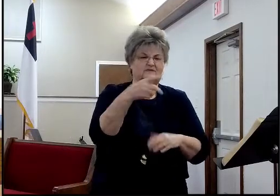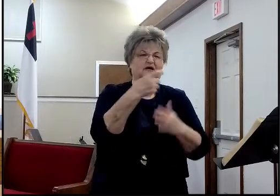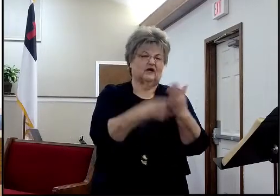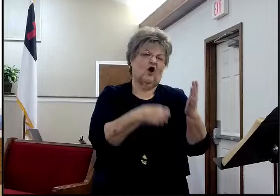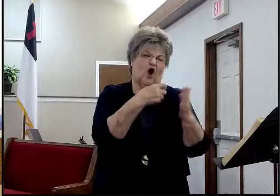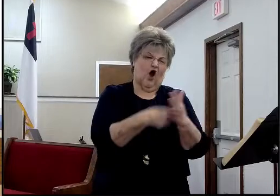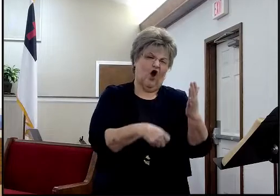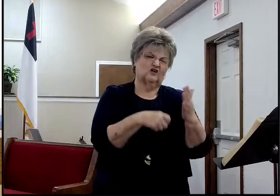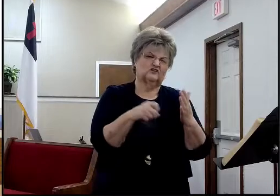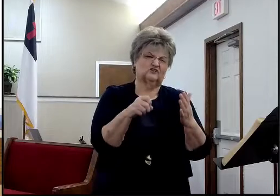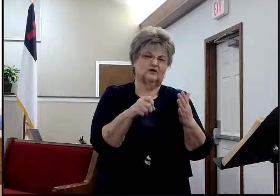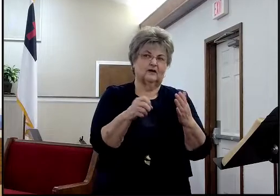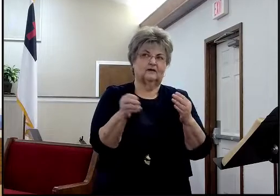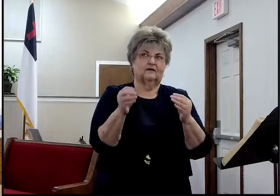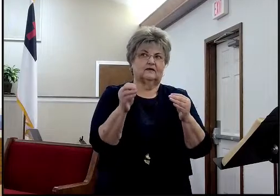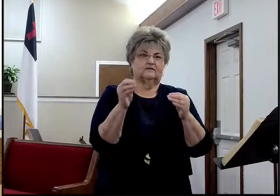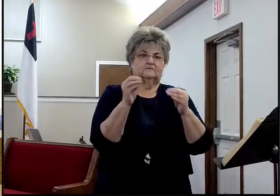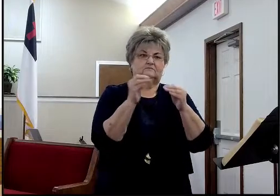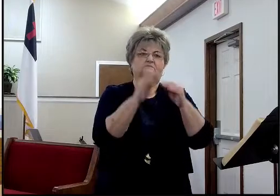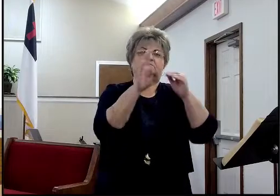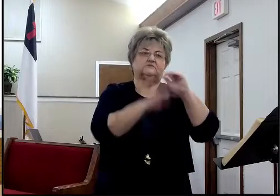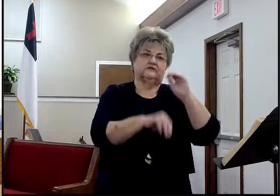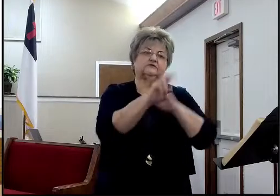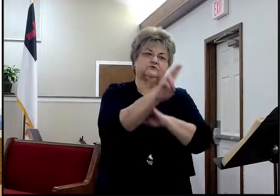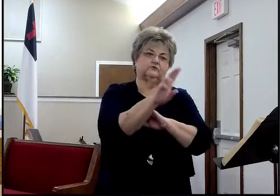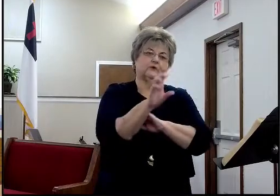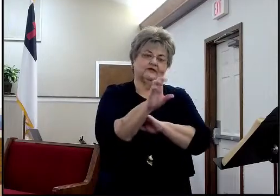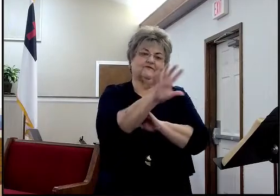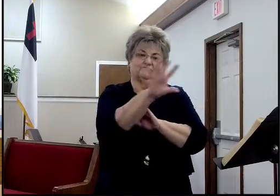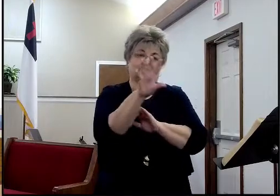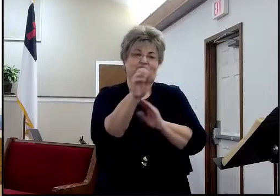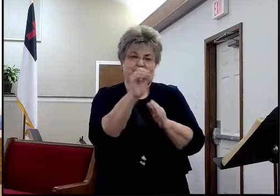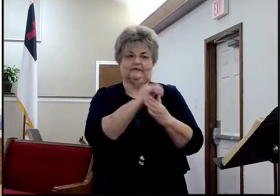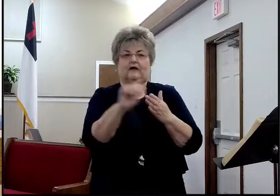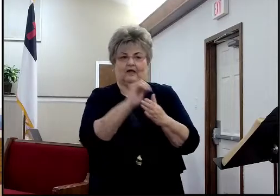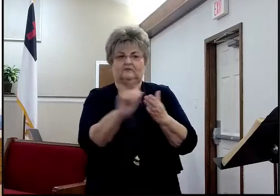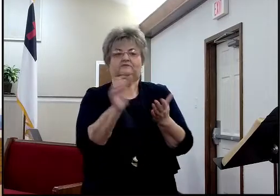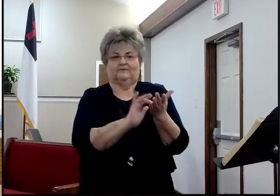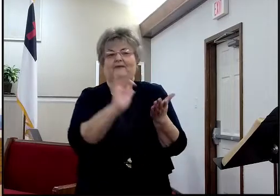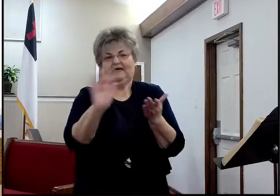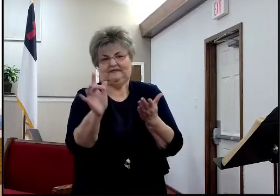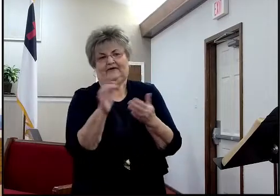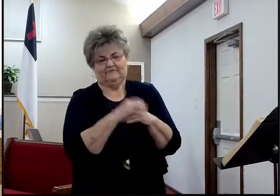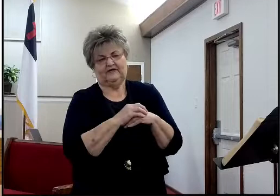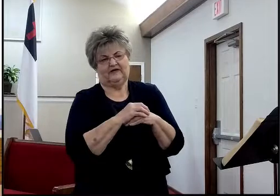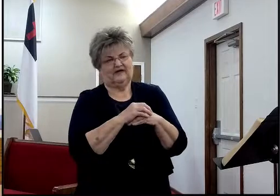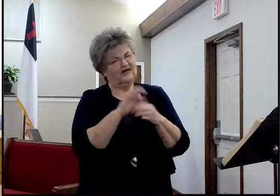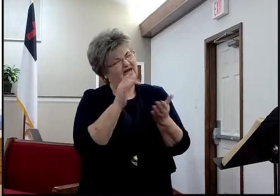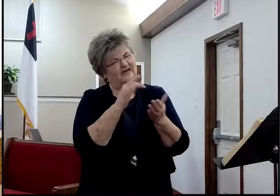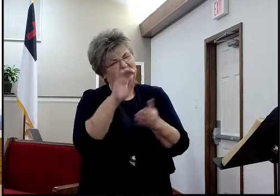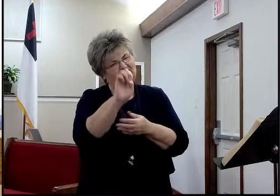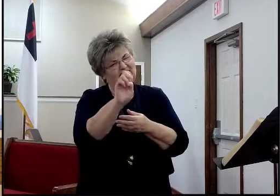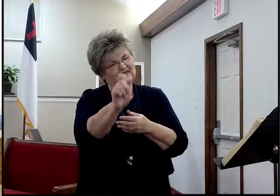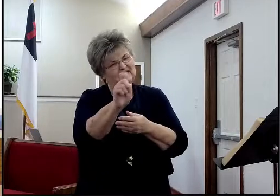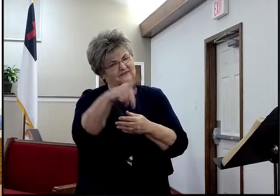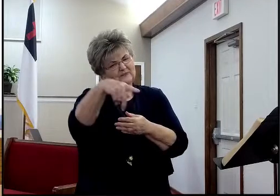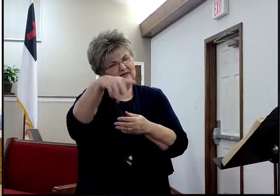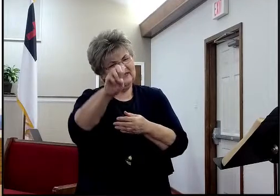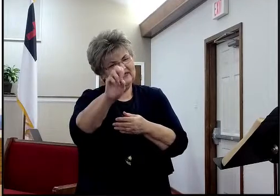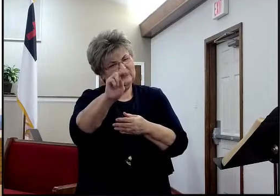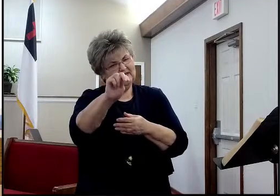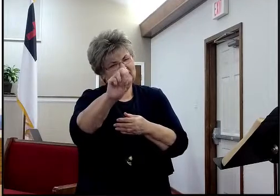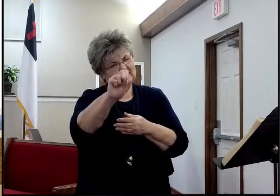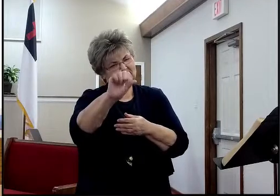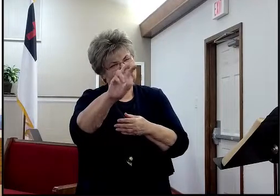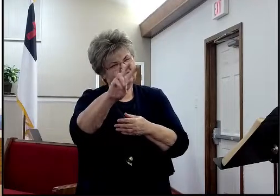best we could for guests. But if you need that information, I have some up here. We'll be going to Lake Tectoma Baptist Youth Camp. Of course, it's not going to have any youth